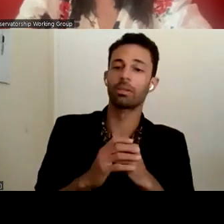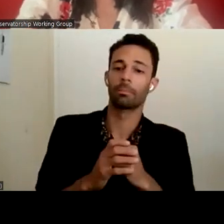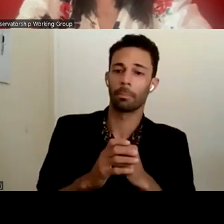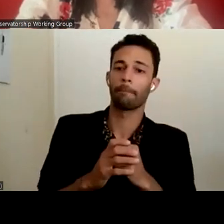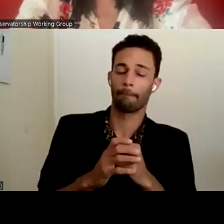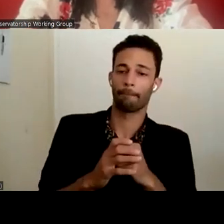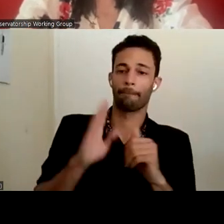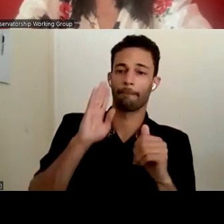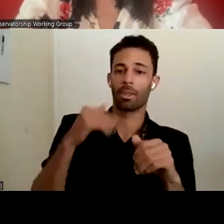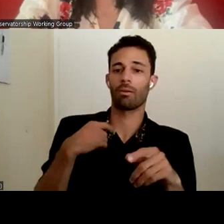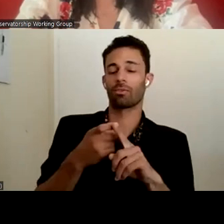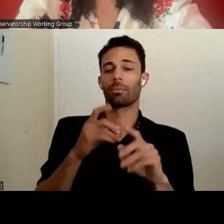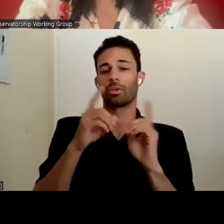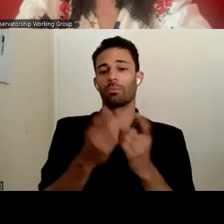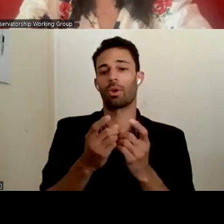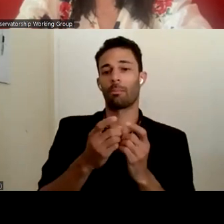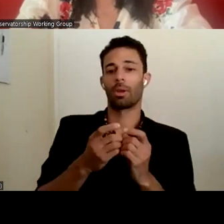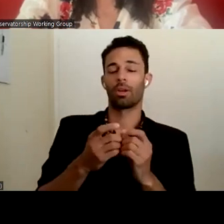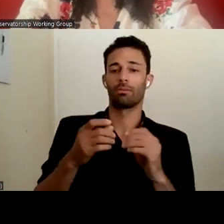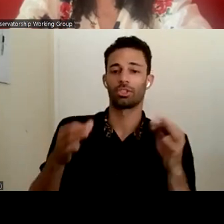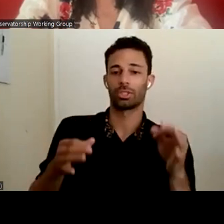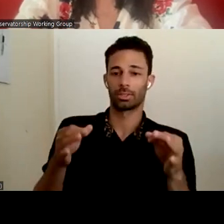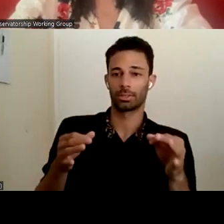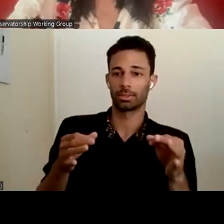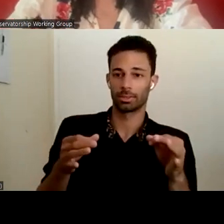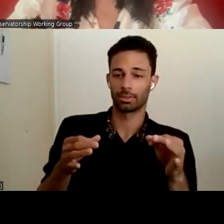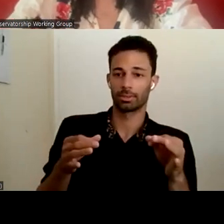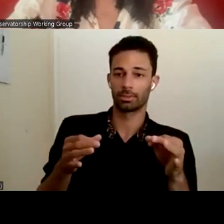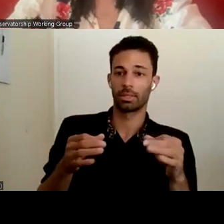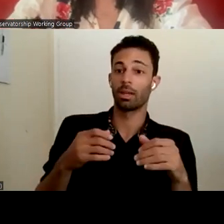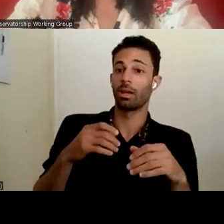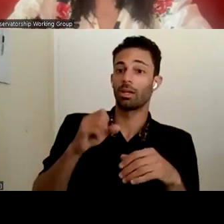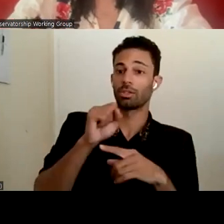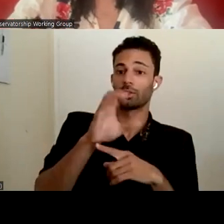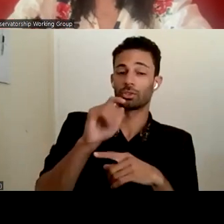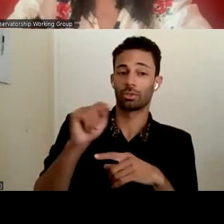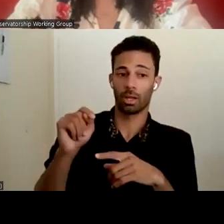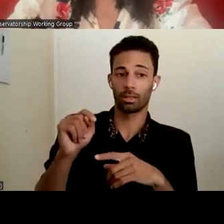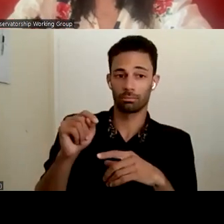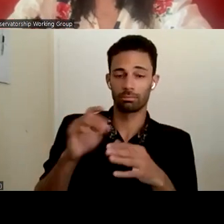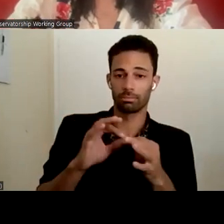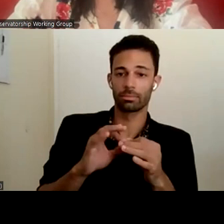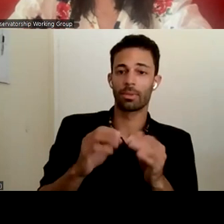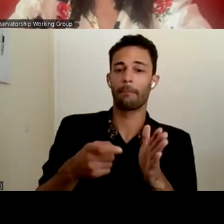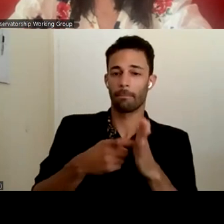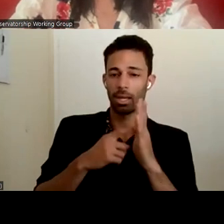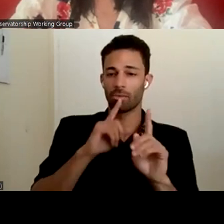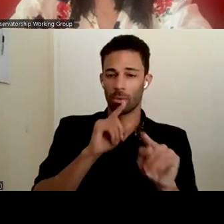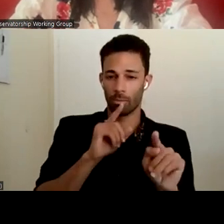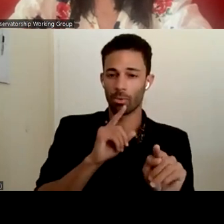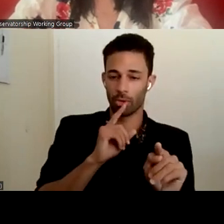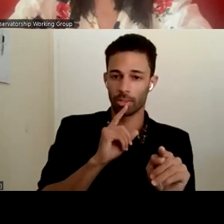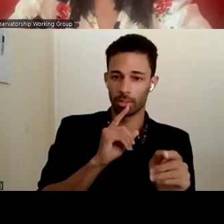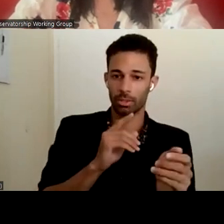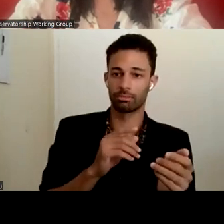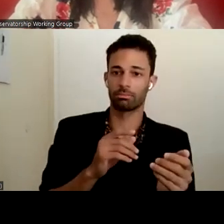from the Department of Justice Division of Medi-Cal Fraud and Elder Abuse. Scott touched on it earlier about the mandated reporting duty. There's a reason that